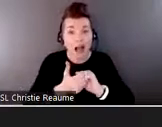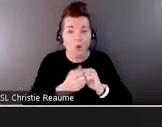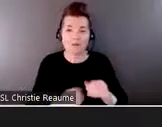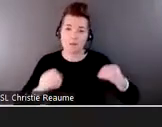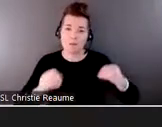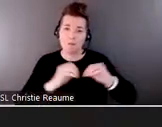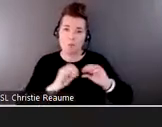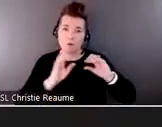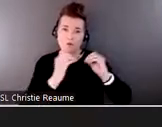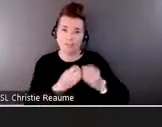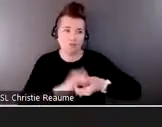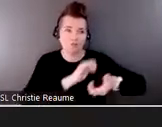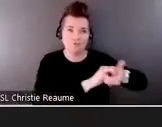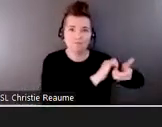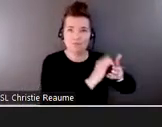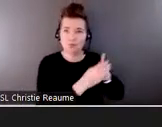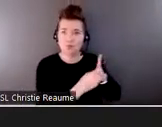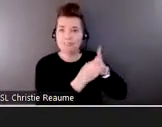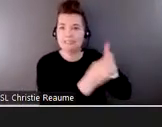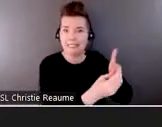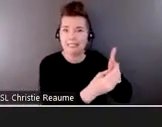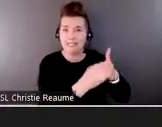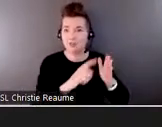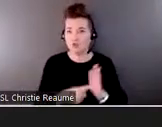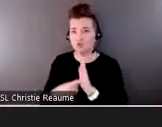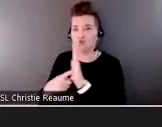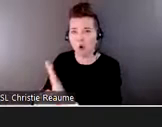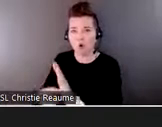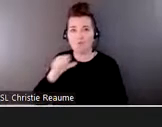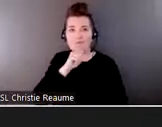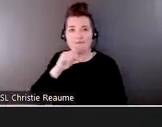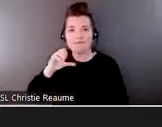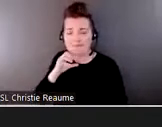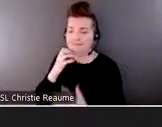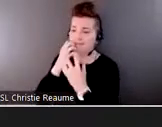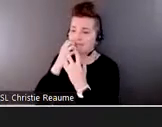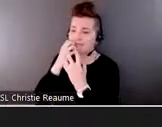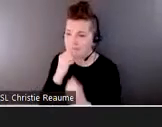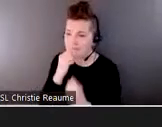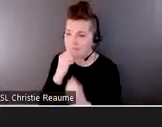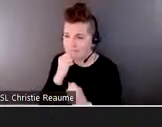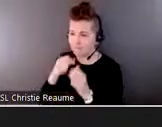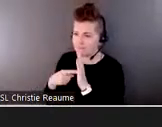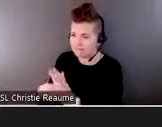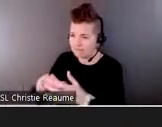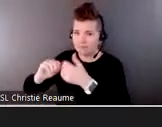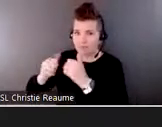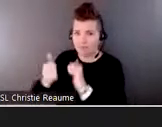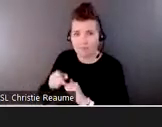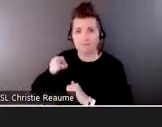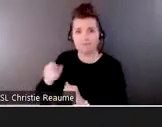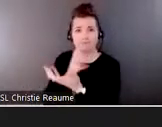to be champions to show older adults that they care and about their cyber security and to get cyber safe.